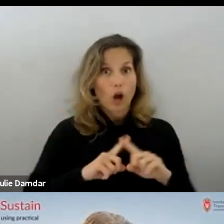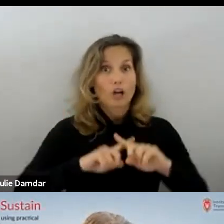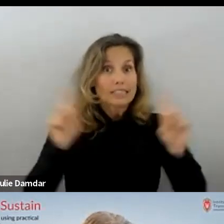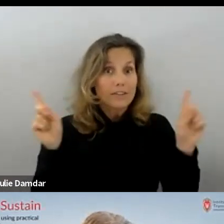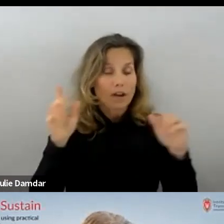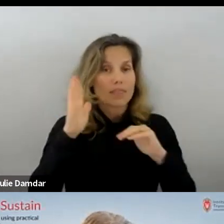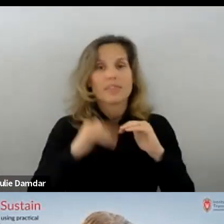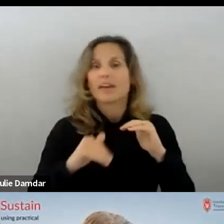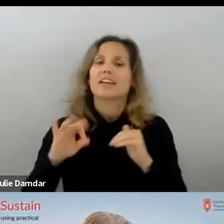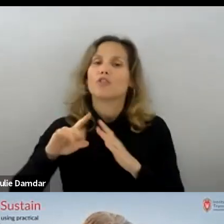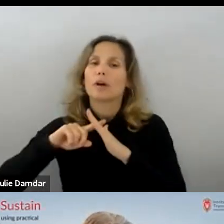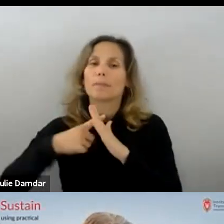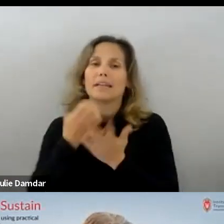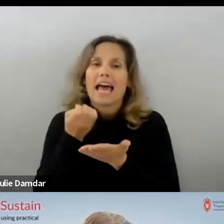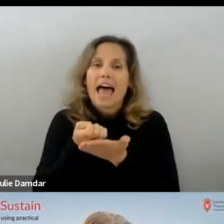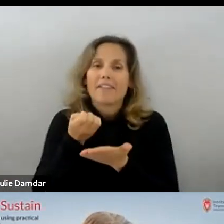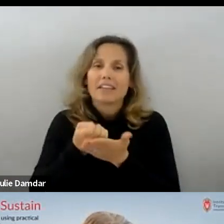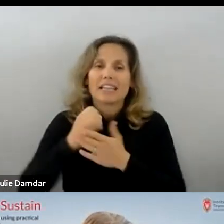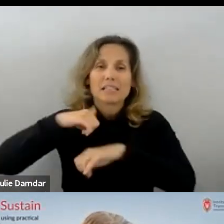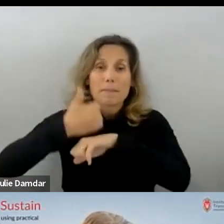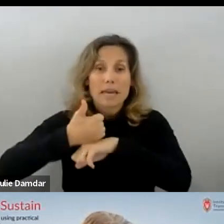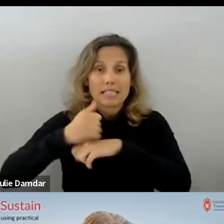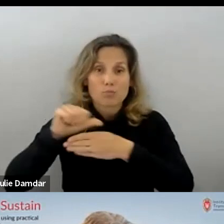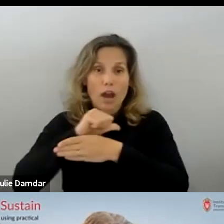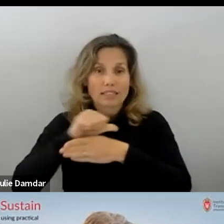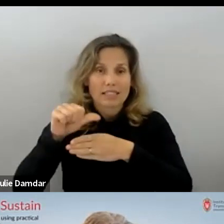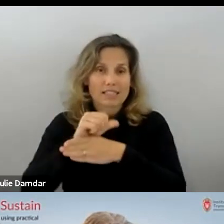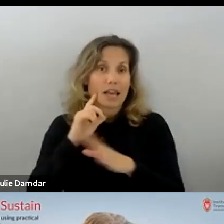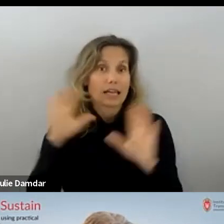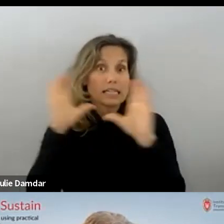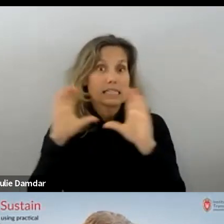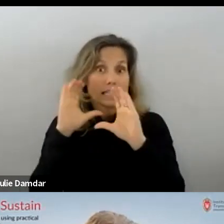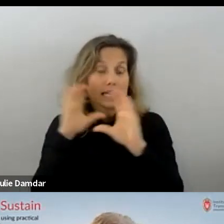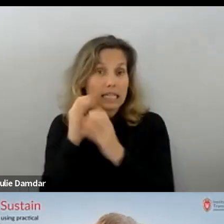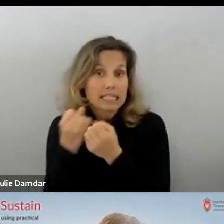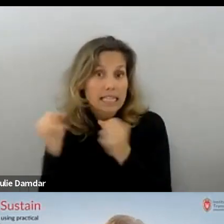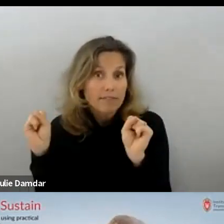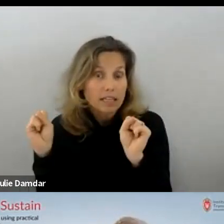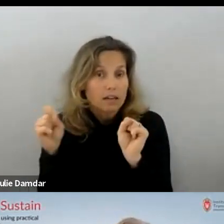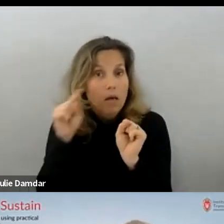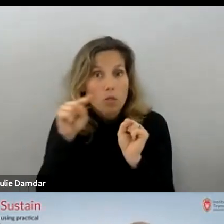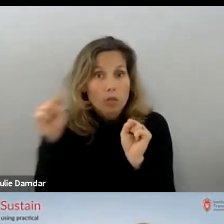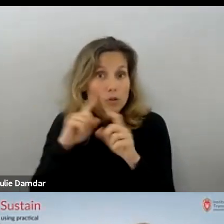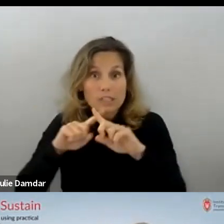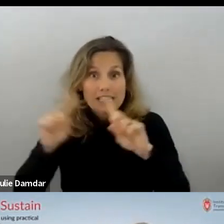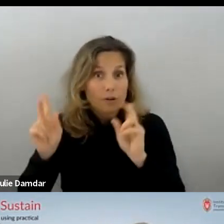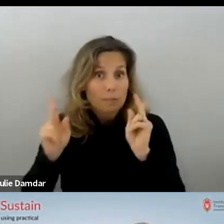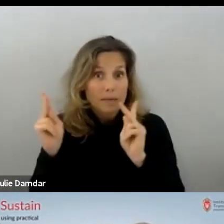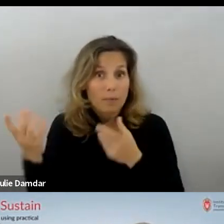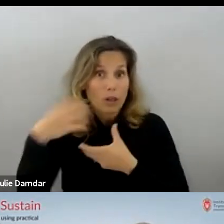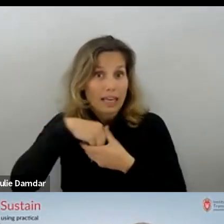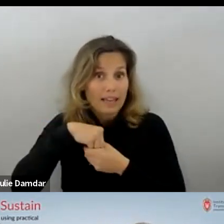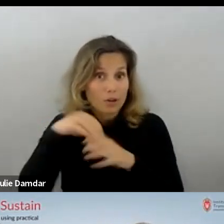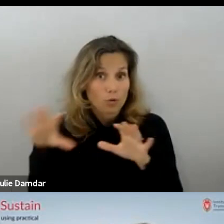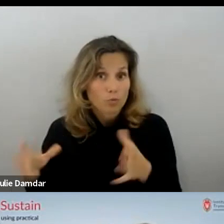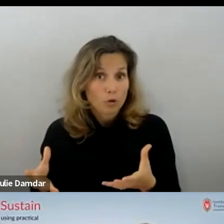you know, an evidence based practice like seeking safety, because there may be very different people that are coming into the mix. My